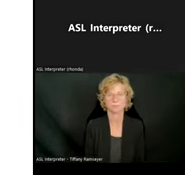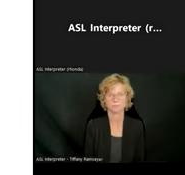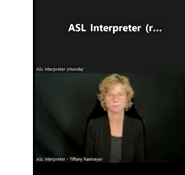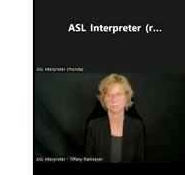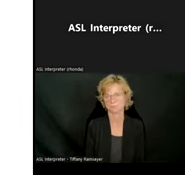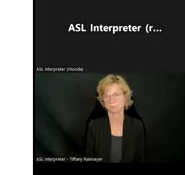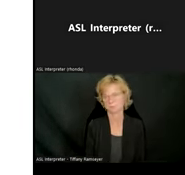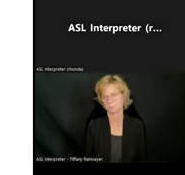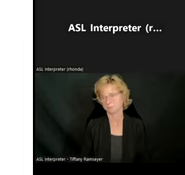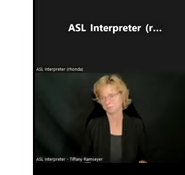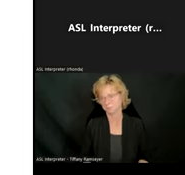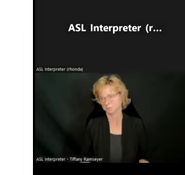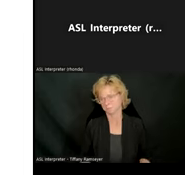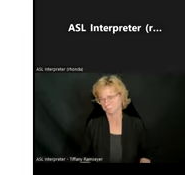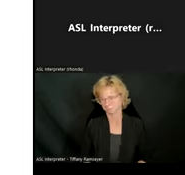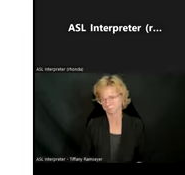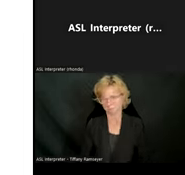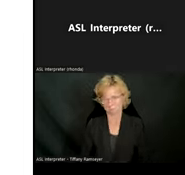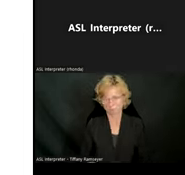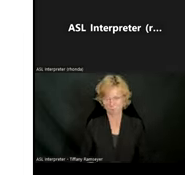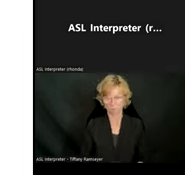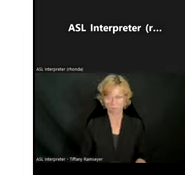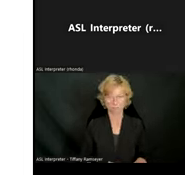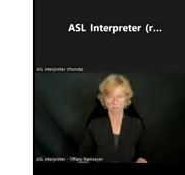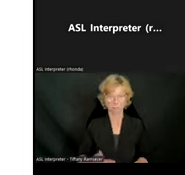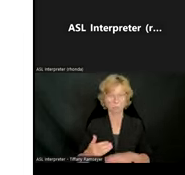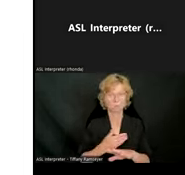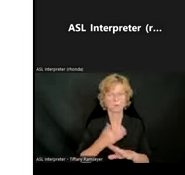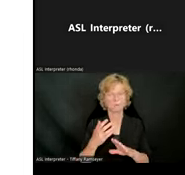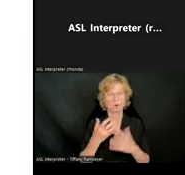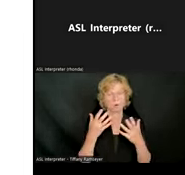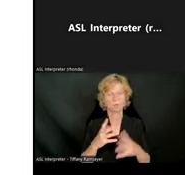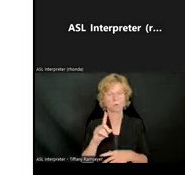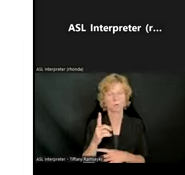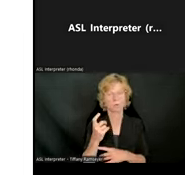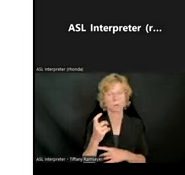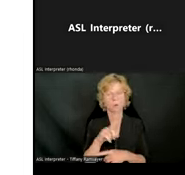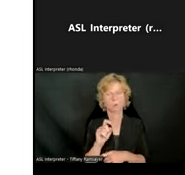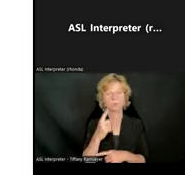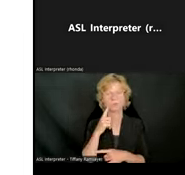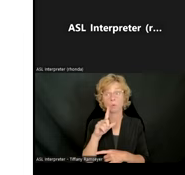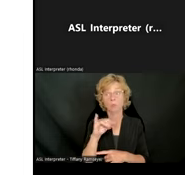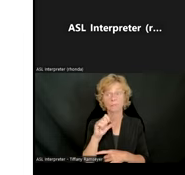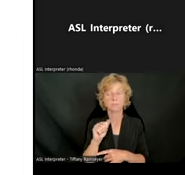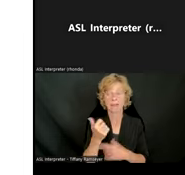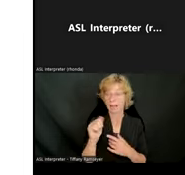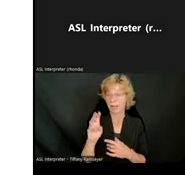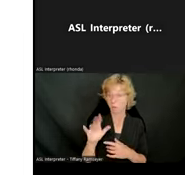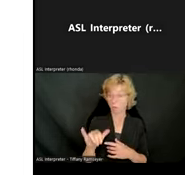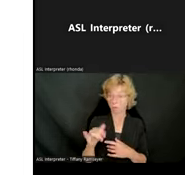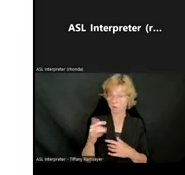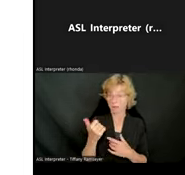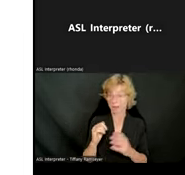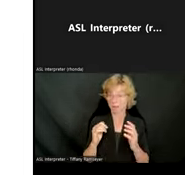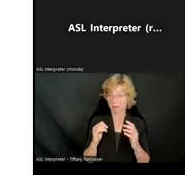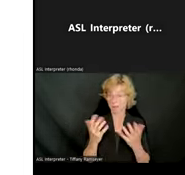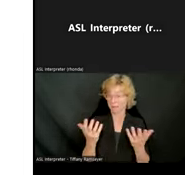And before we finish up with one last question for Lisa, Emery, is there anything else that you would like to share with this audience of